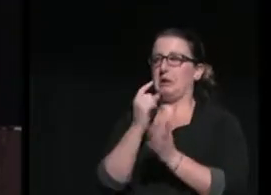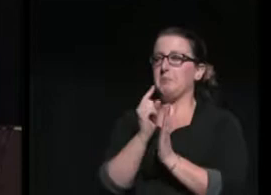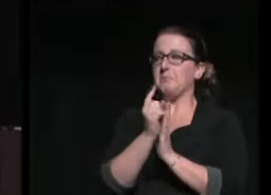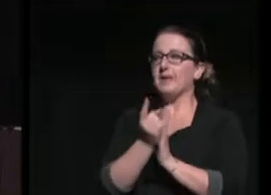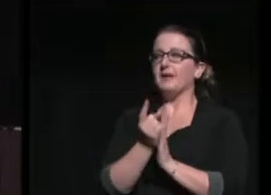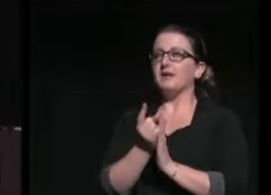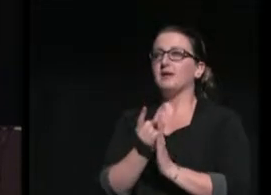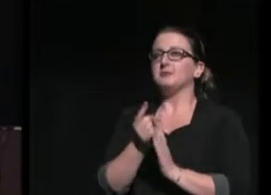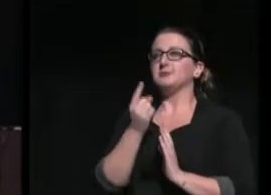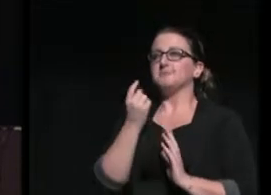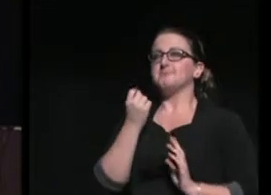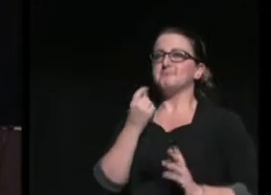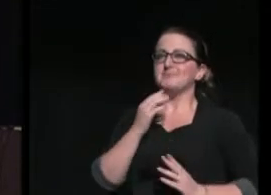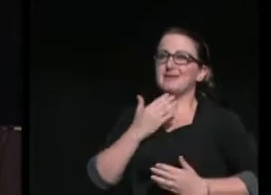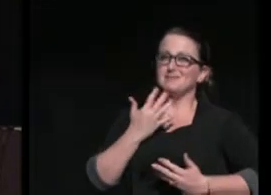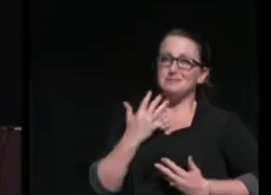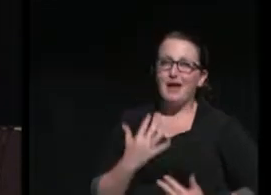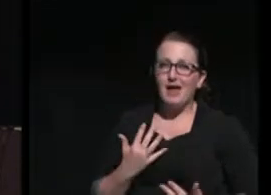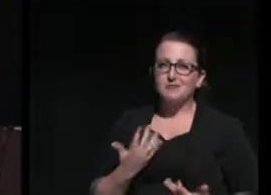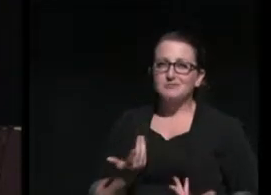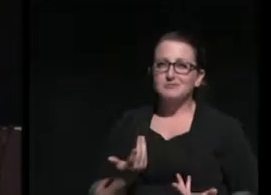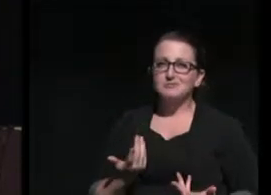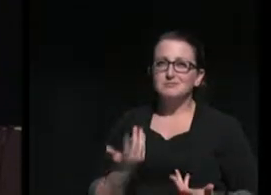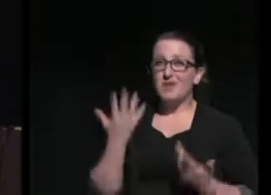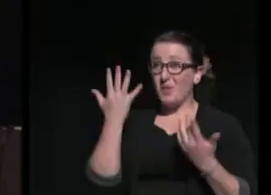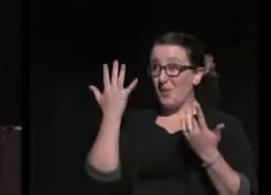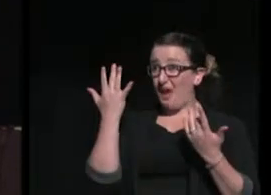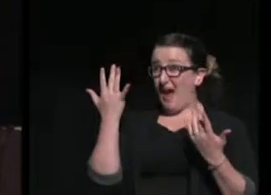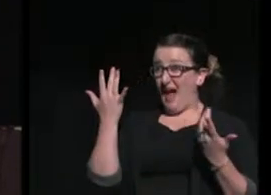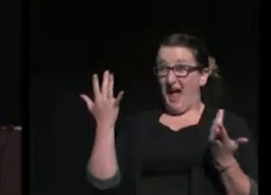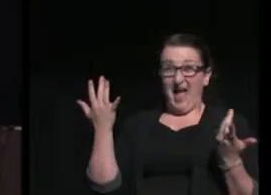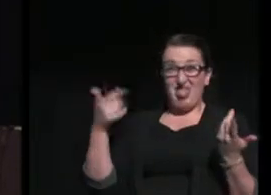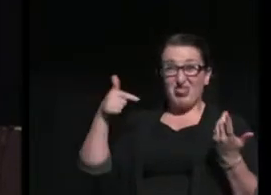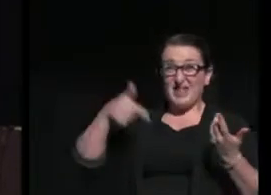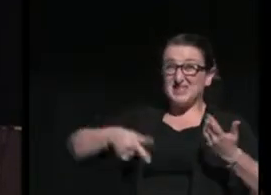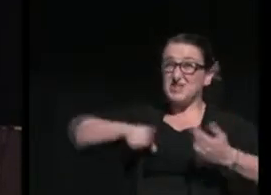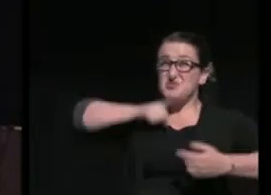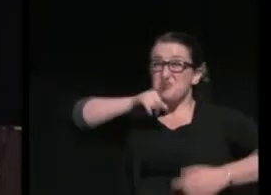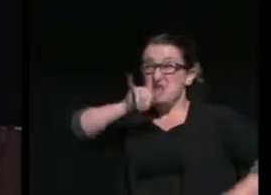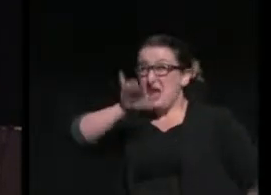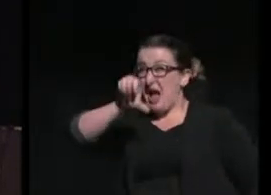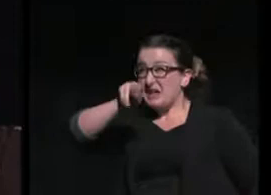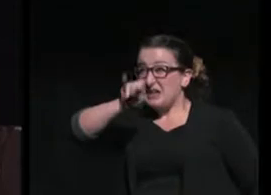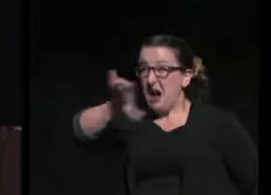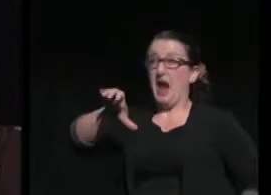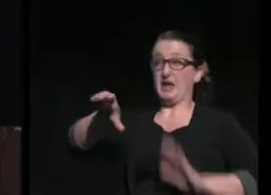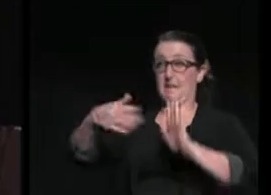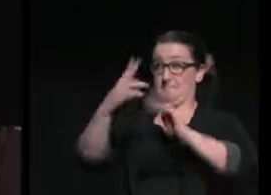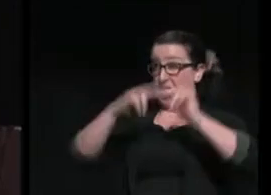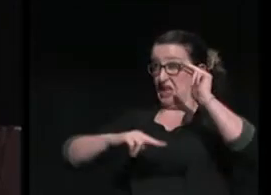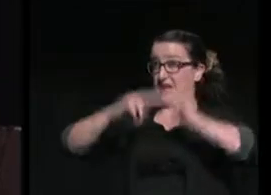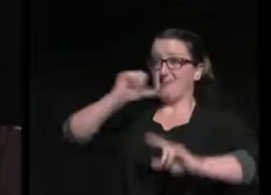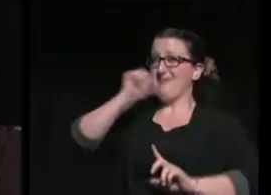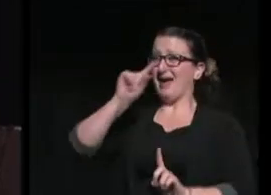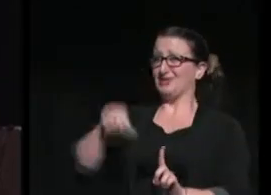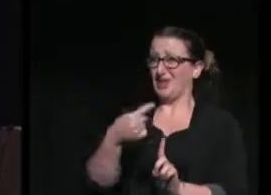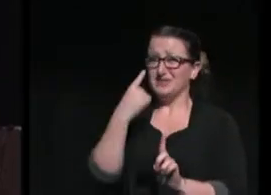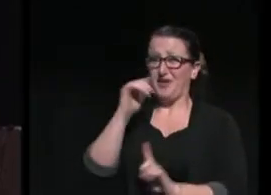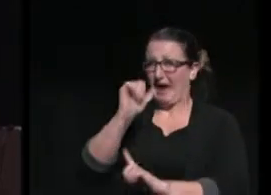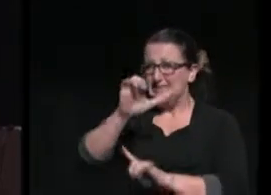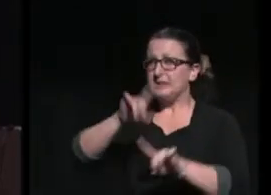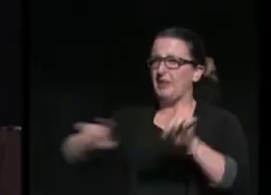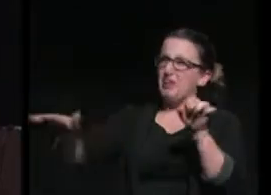atmosphere. We are, after all, in one of the truly iconic buildings, not just in Atlantic City, but in our state,